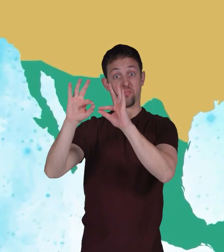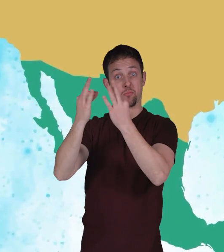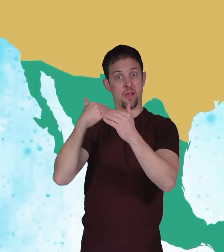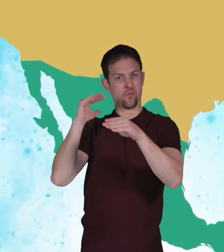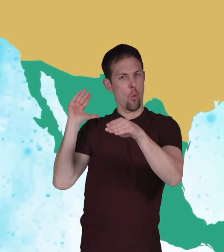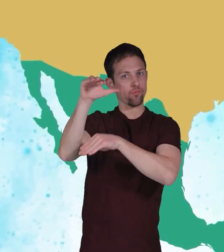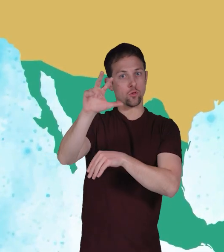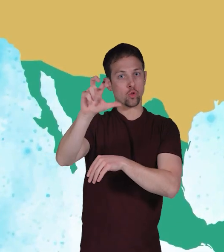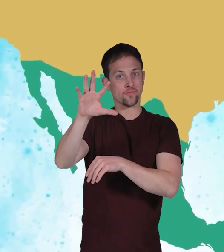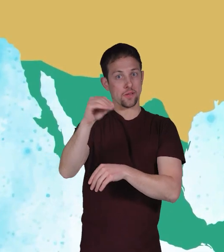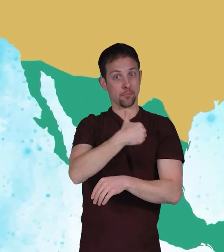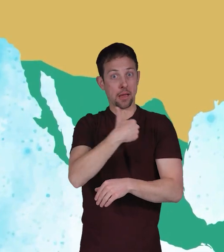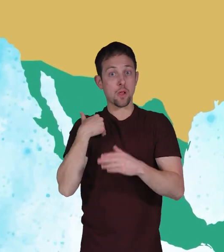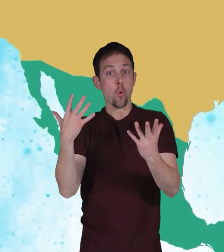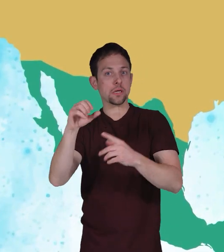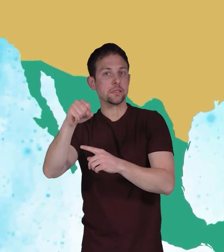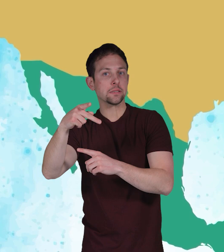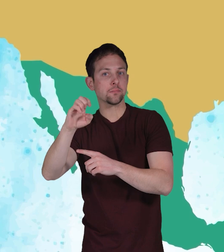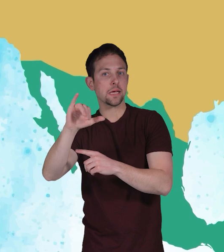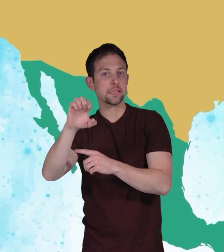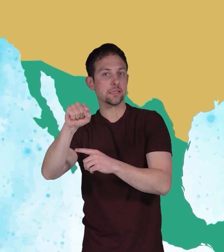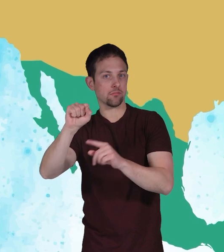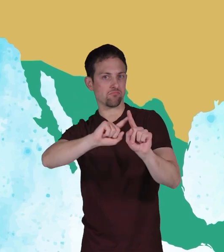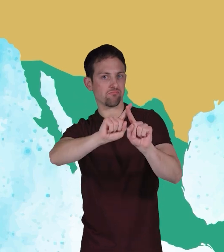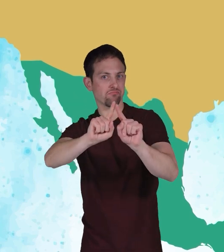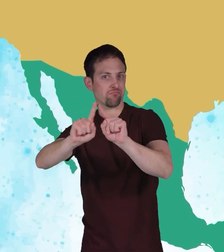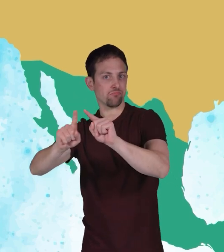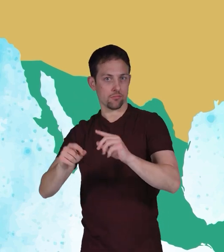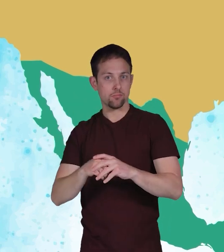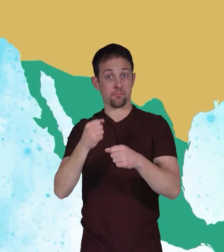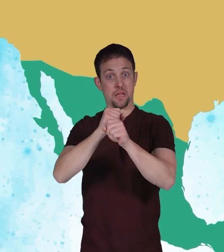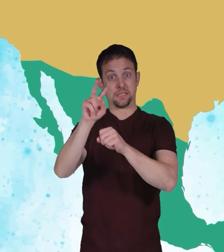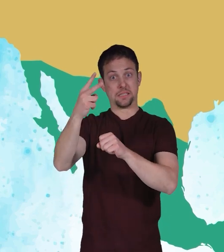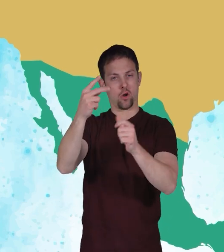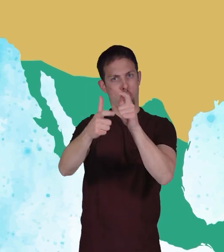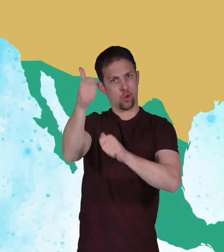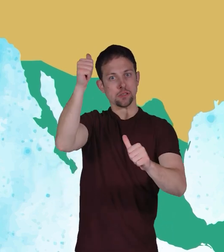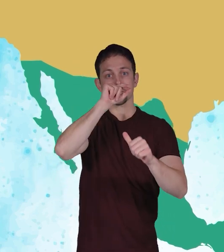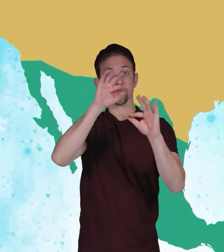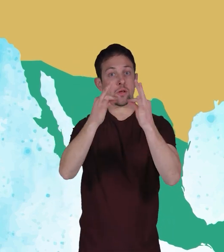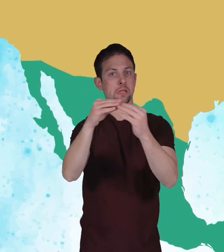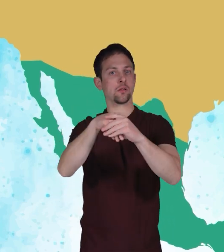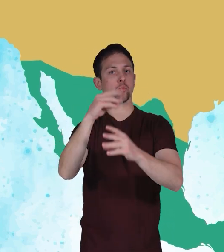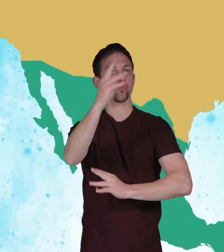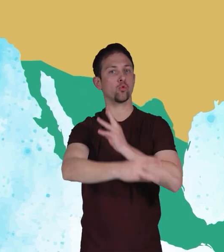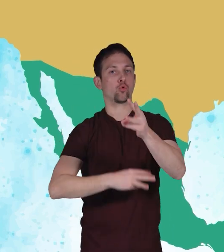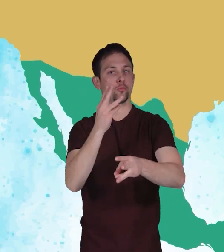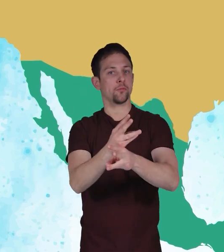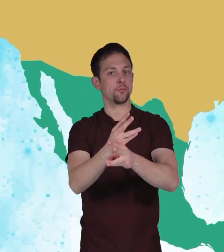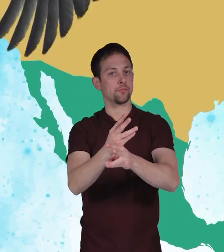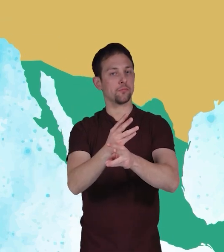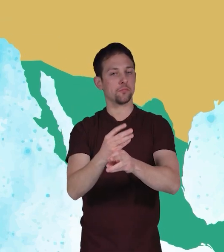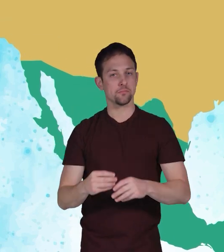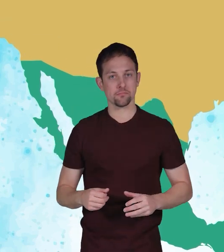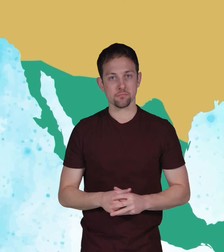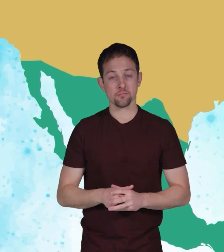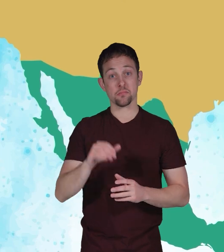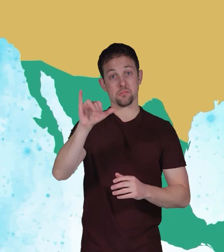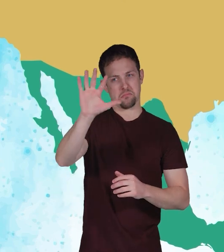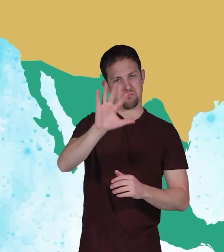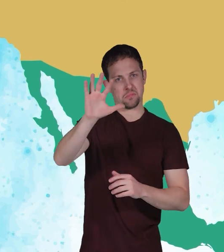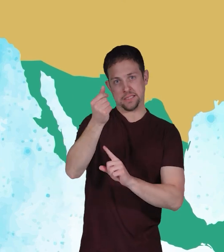This family has over 350 members or species, making it the second largest bird family in the world.